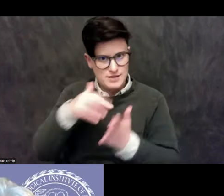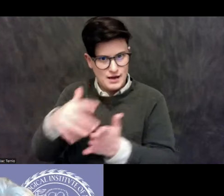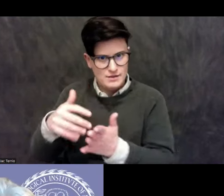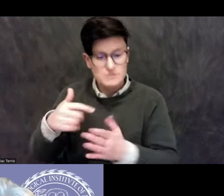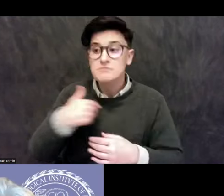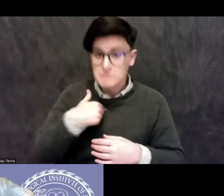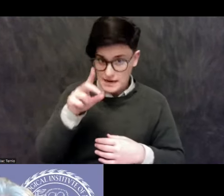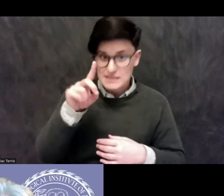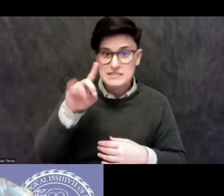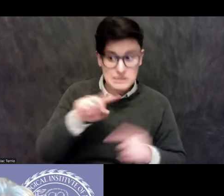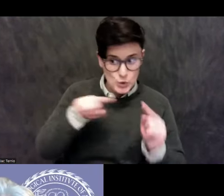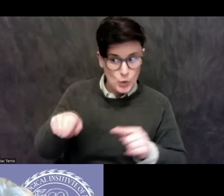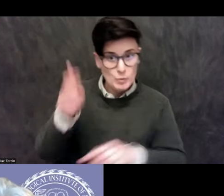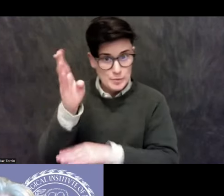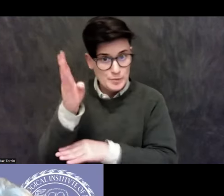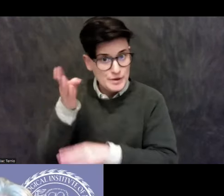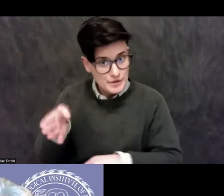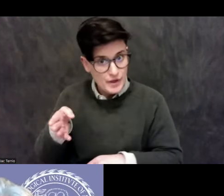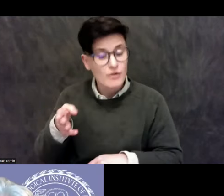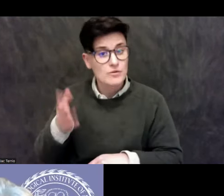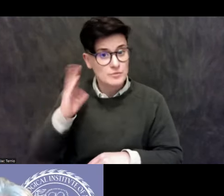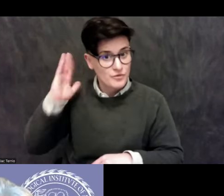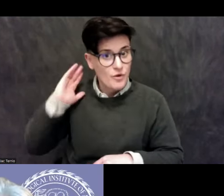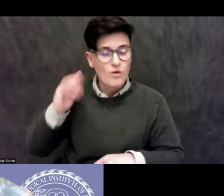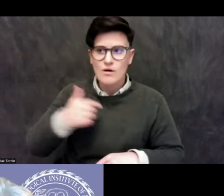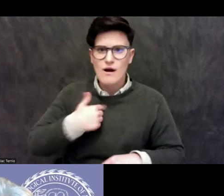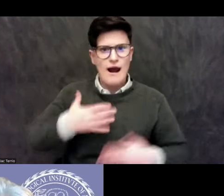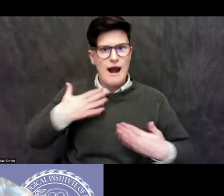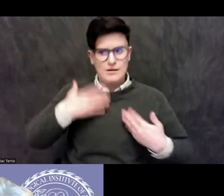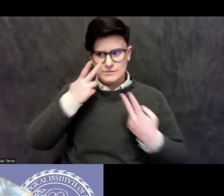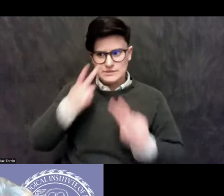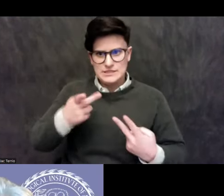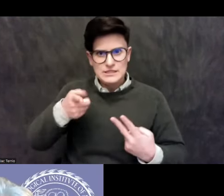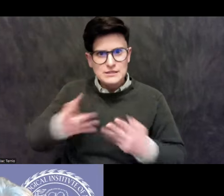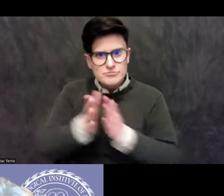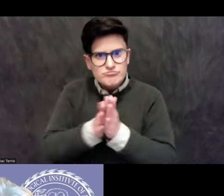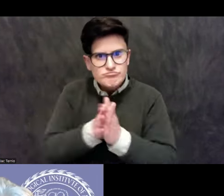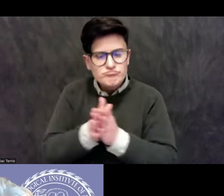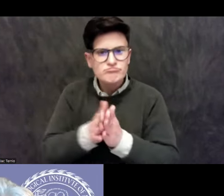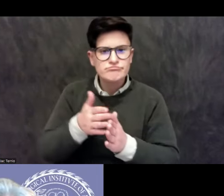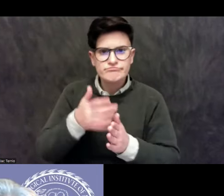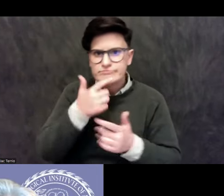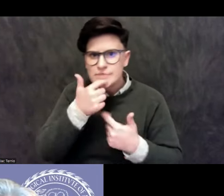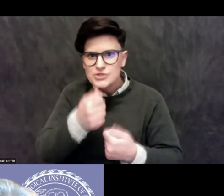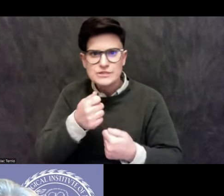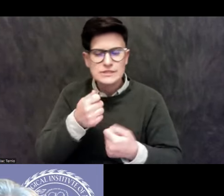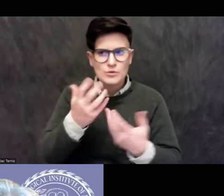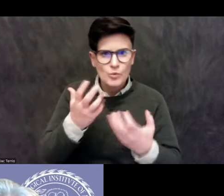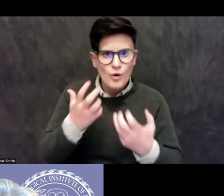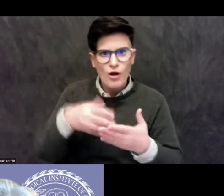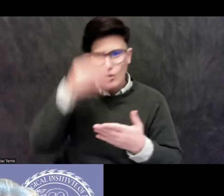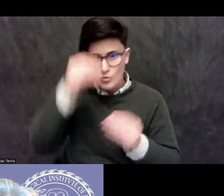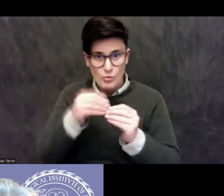you know, there's such an appetite for engaging with history. One other point is just that